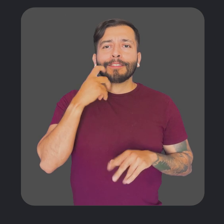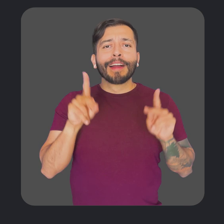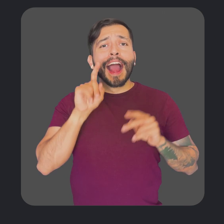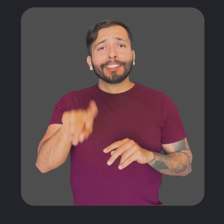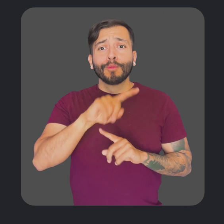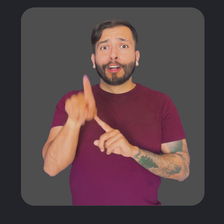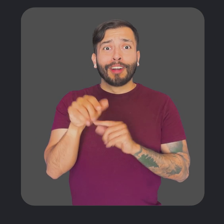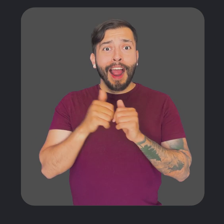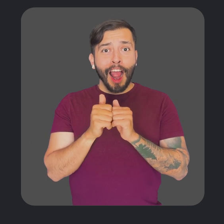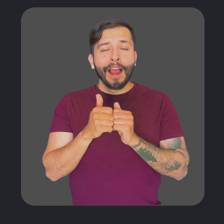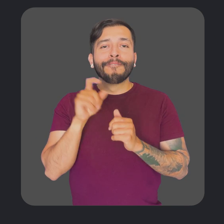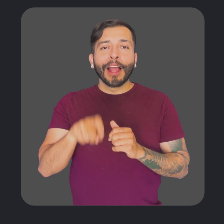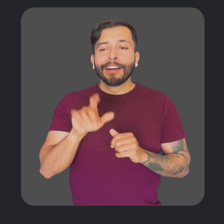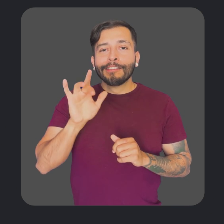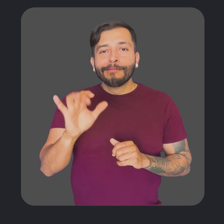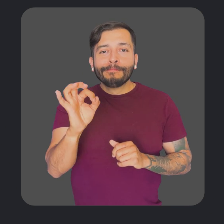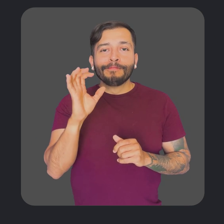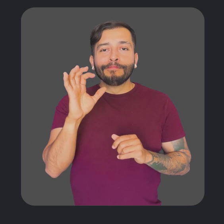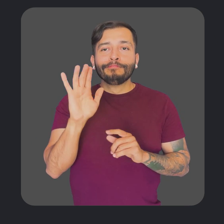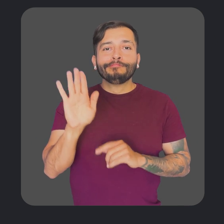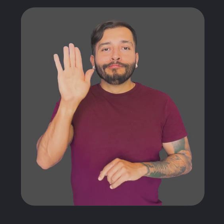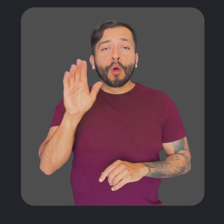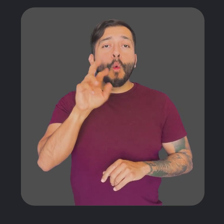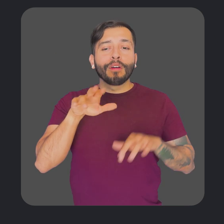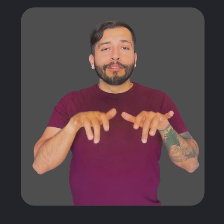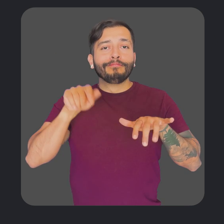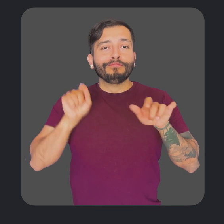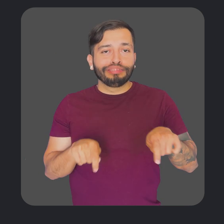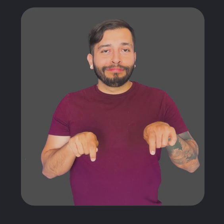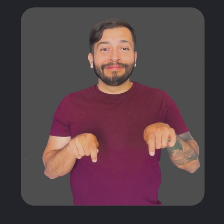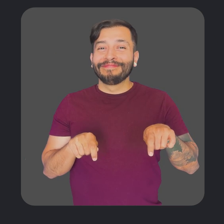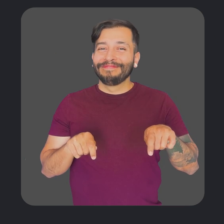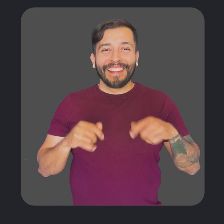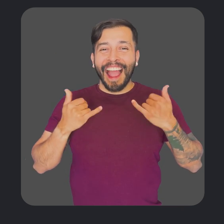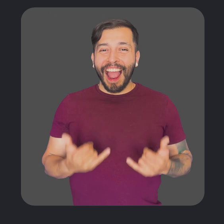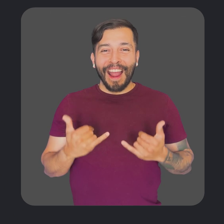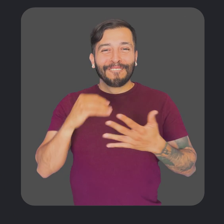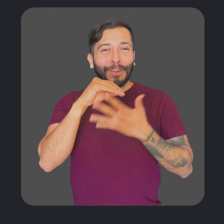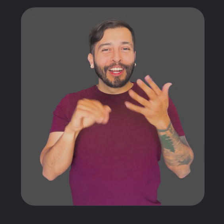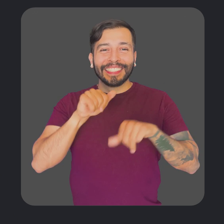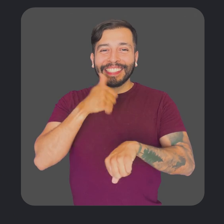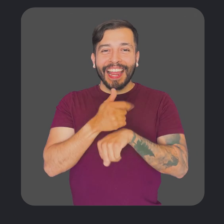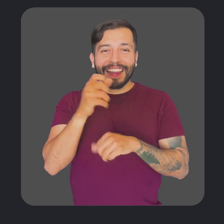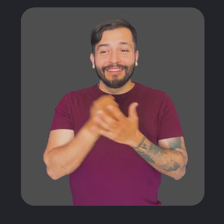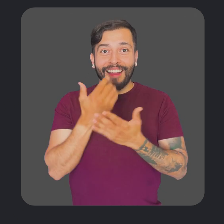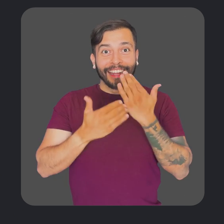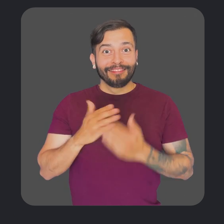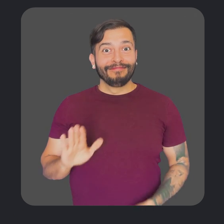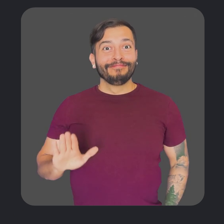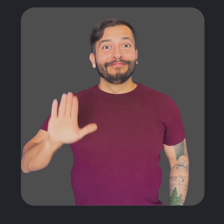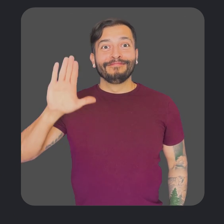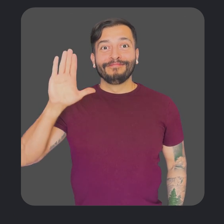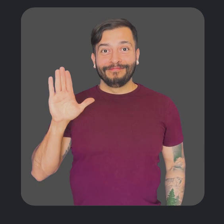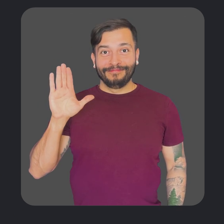ways people asked a question in Meet was by clicking on the hand raise icon or typing a keyboard shortcut. Now, there's a feature in Settings that